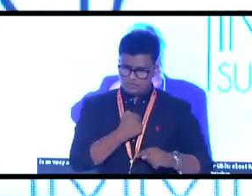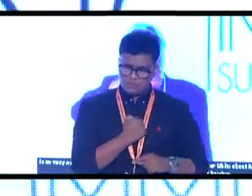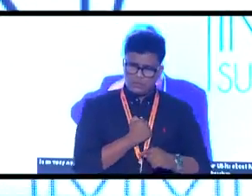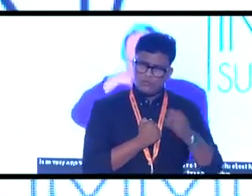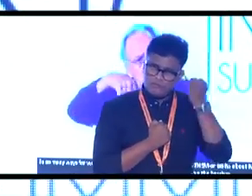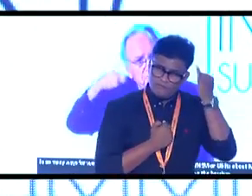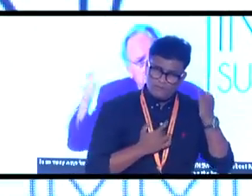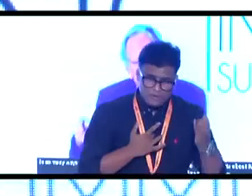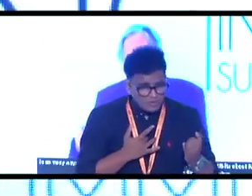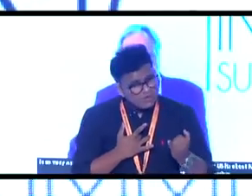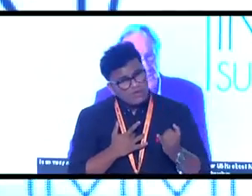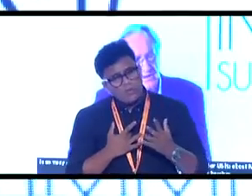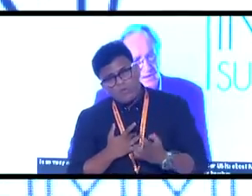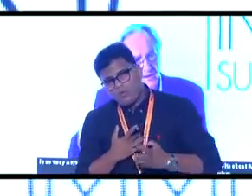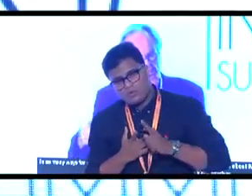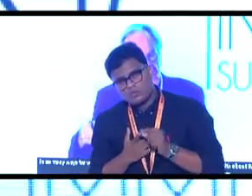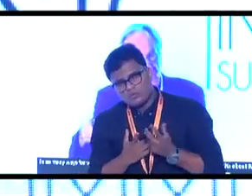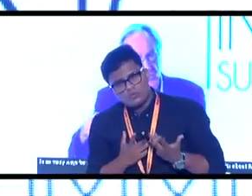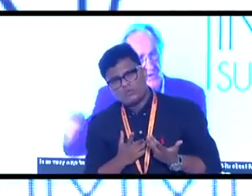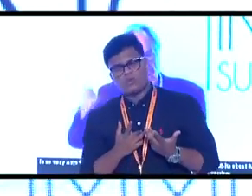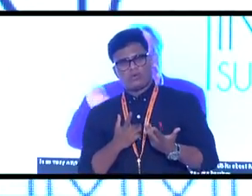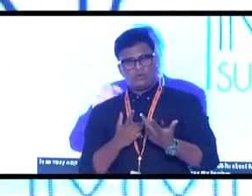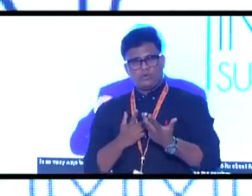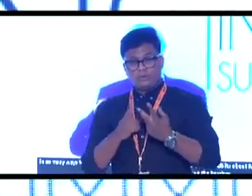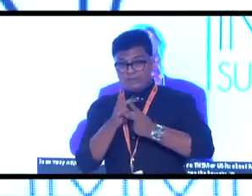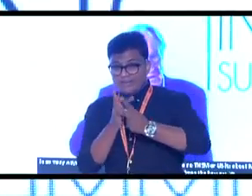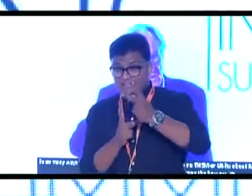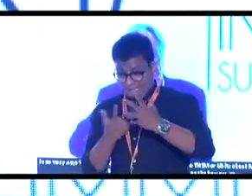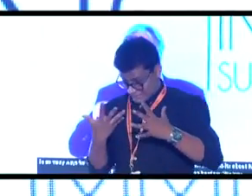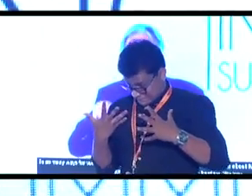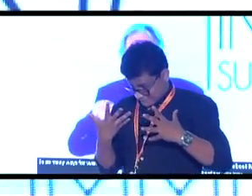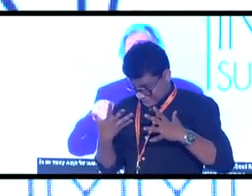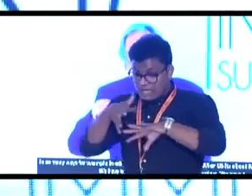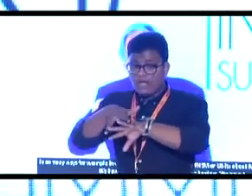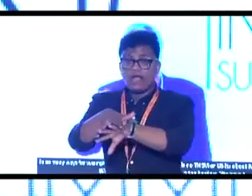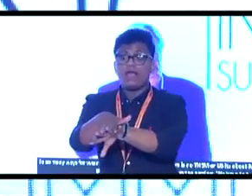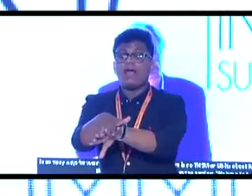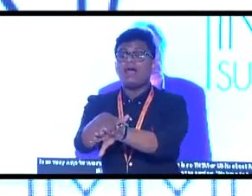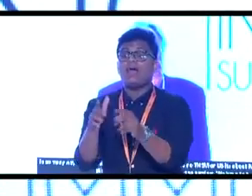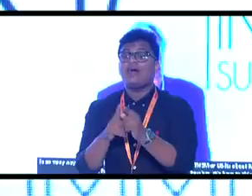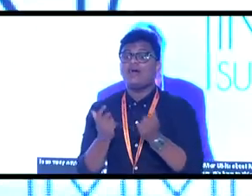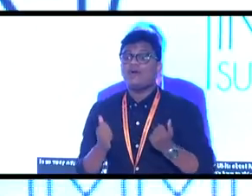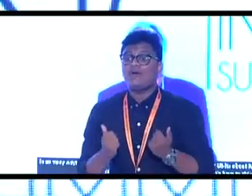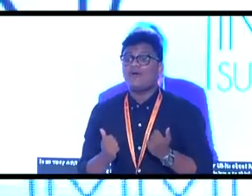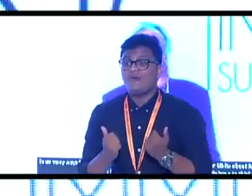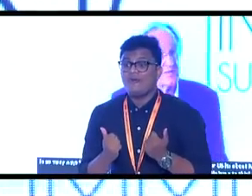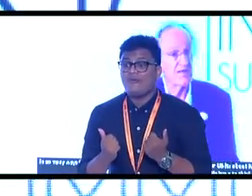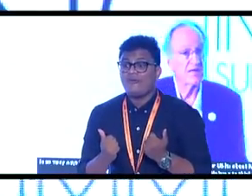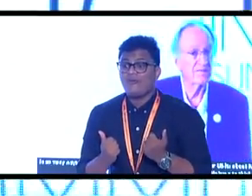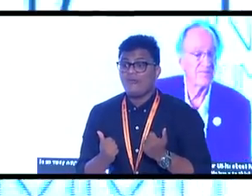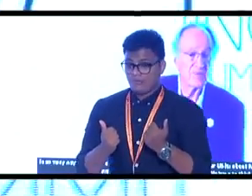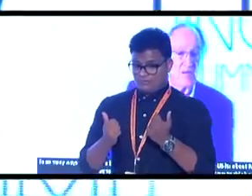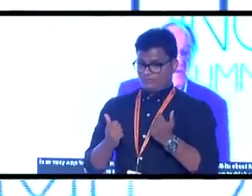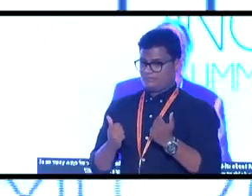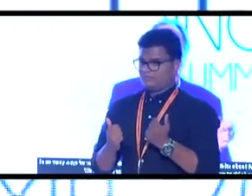what you're building, to include everyone. The disability community in America has a